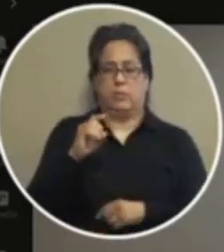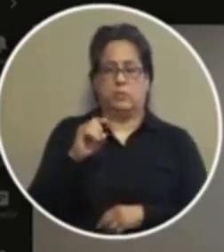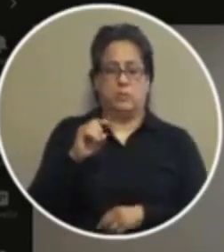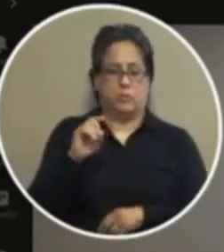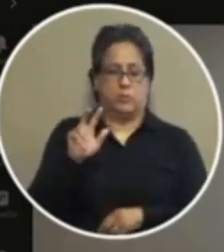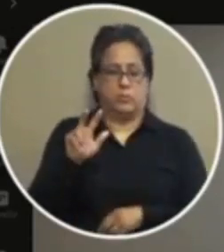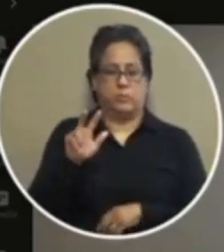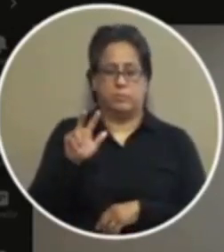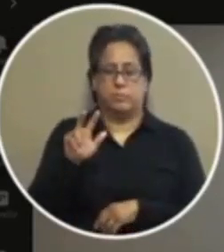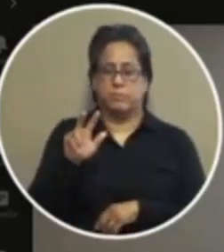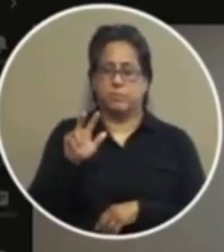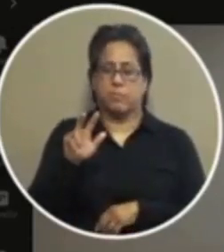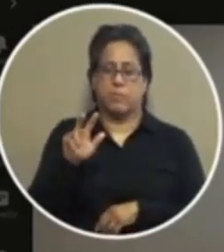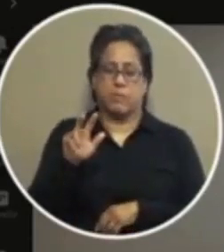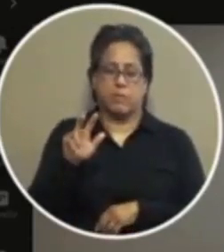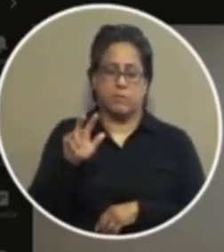anello